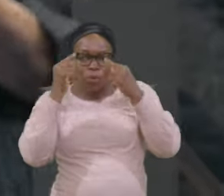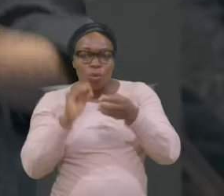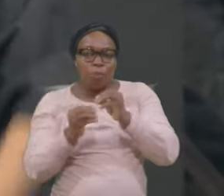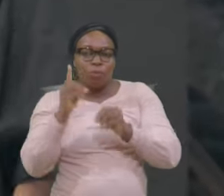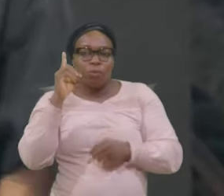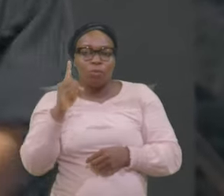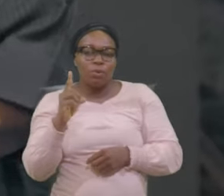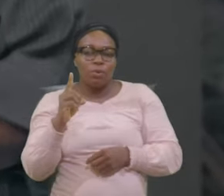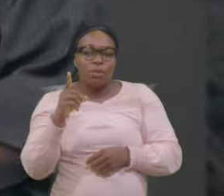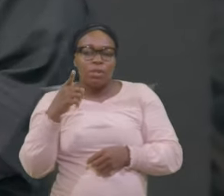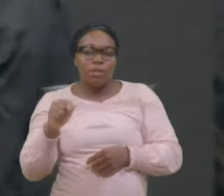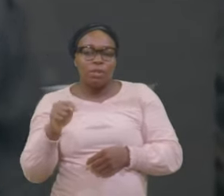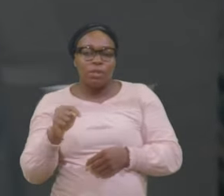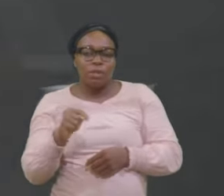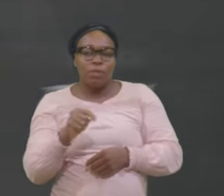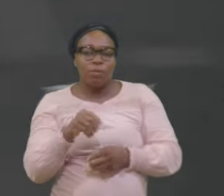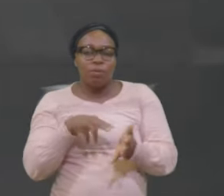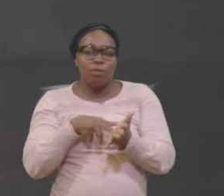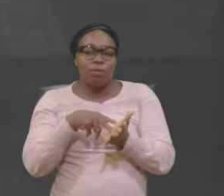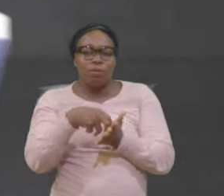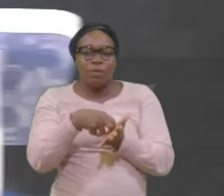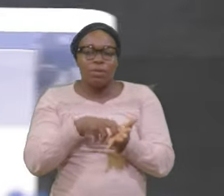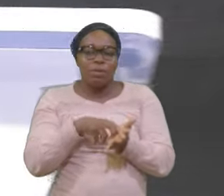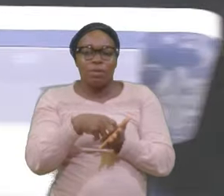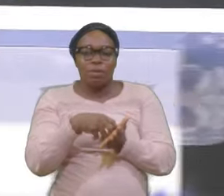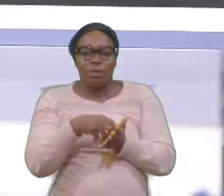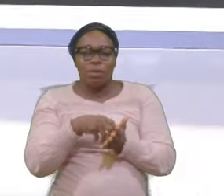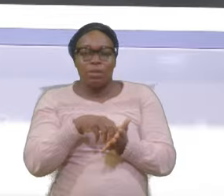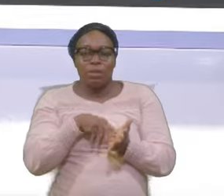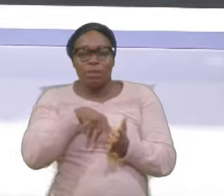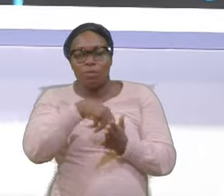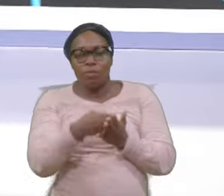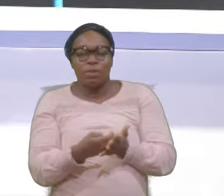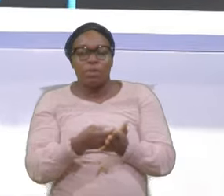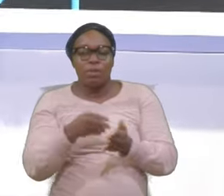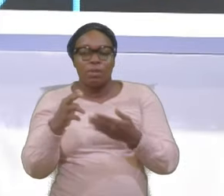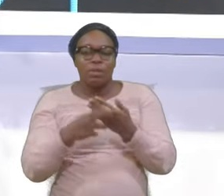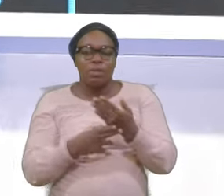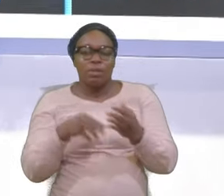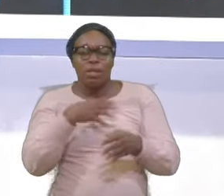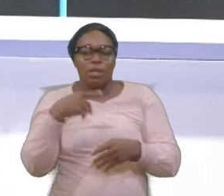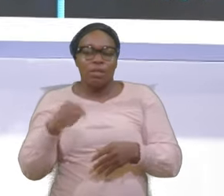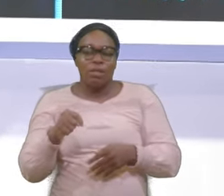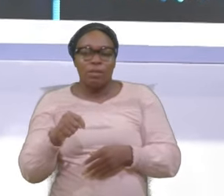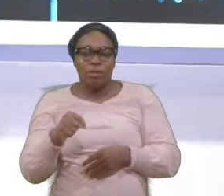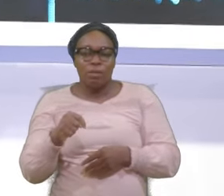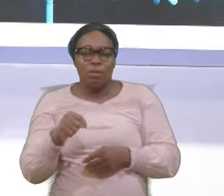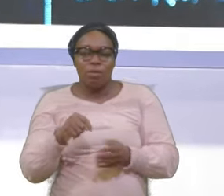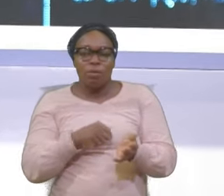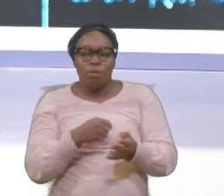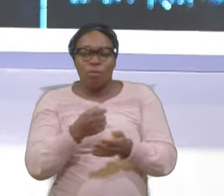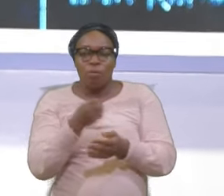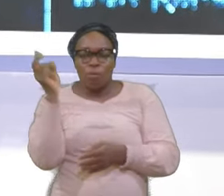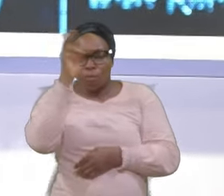Recklessness Of the Prodigal Slave Actually The prodigal Becomes A slave